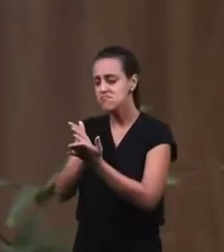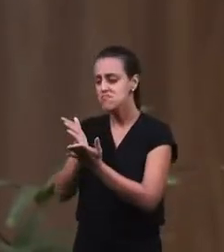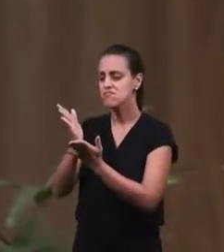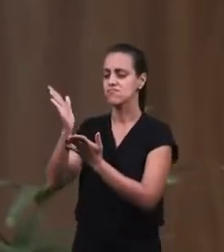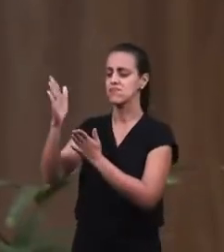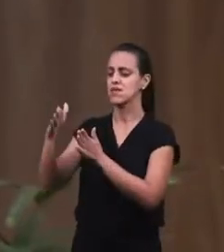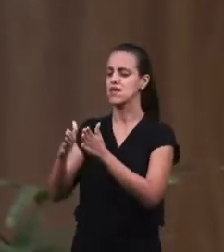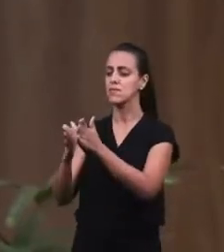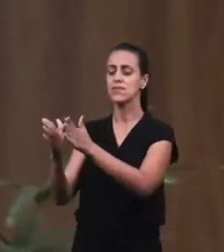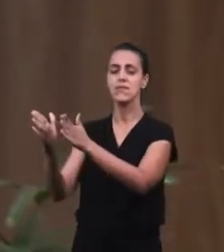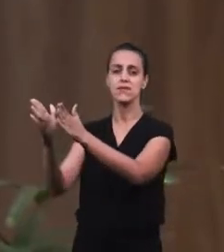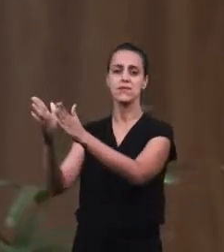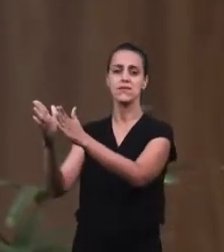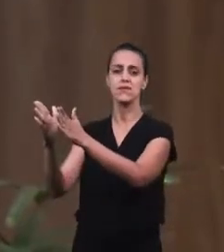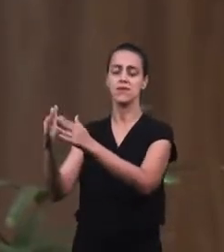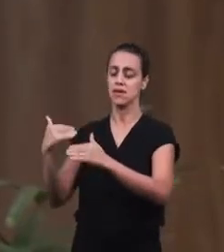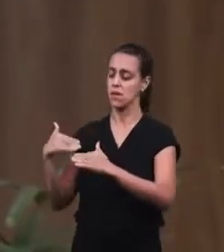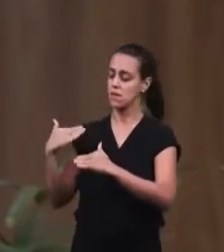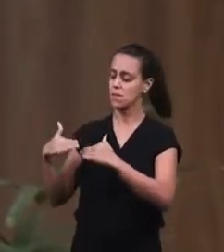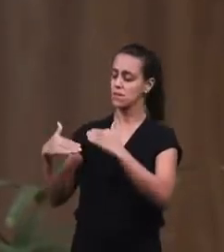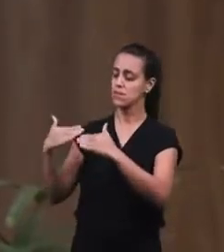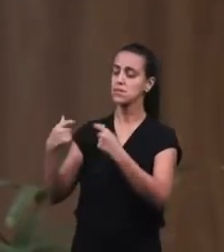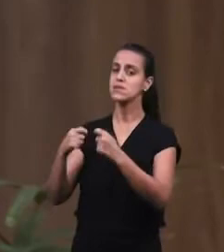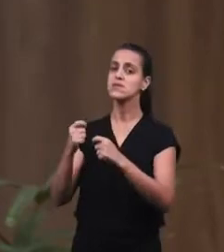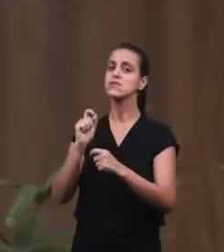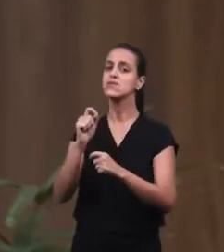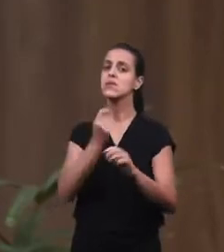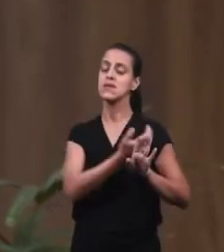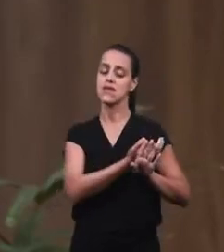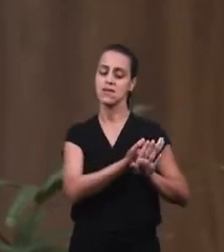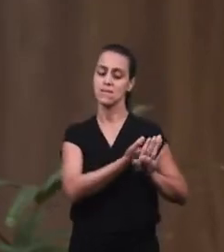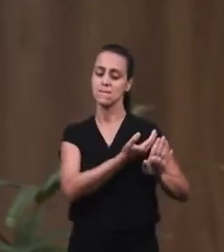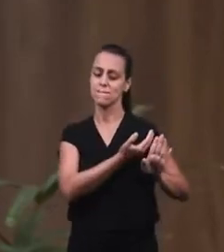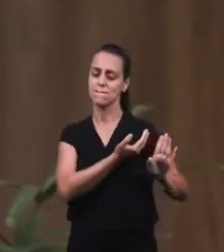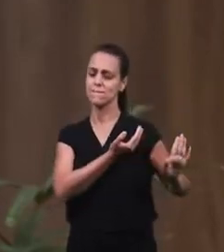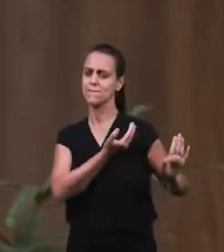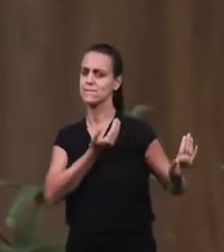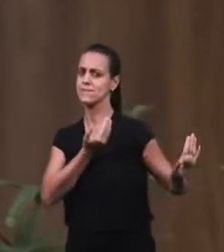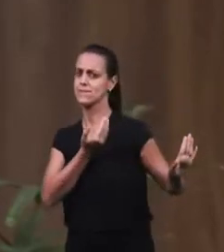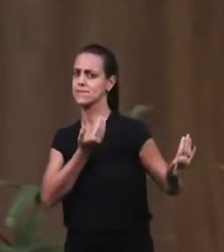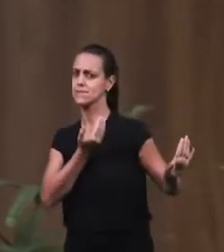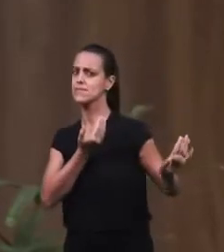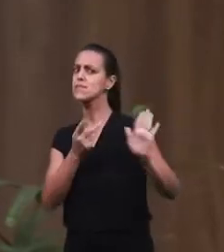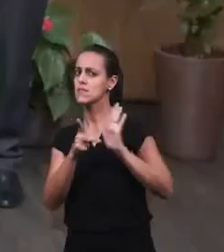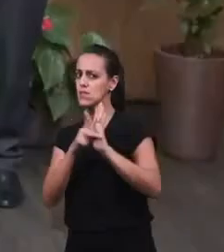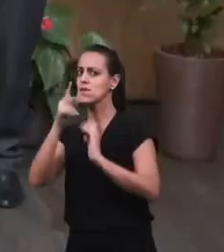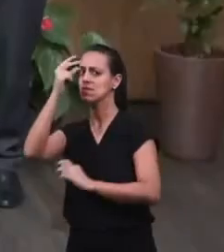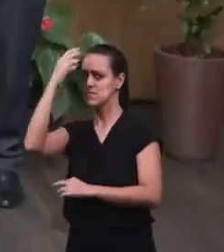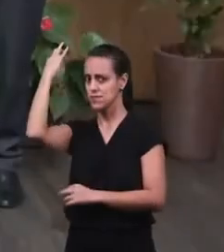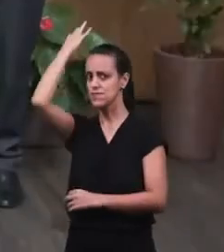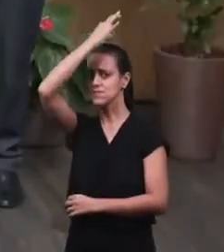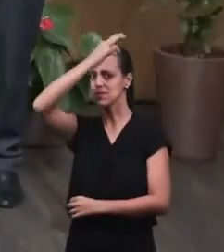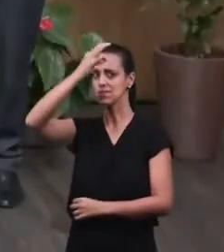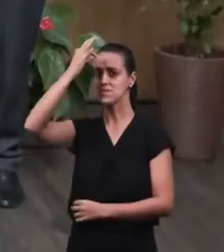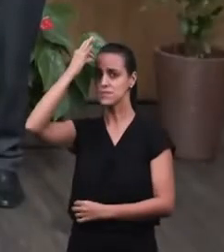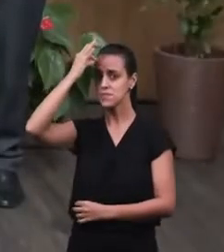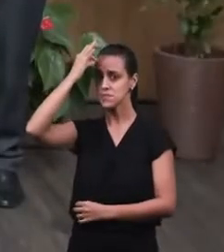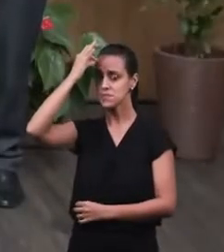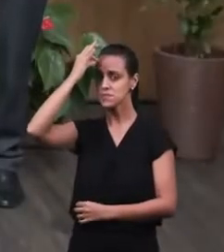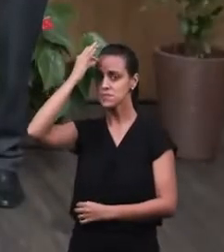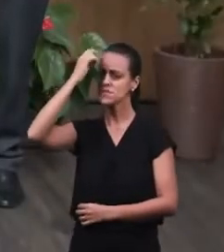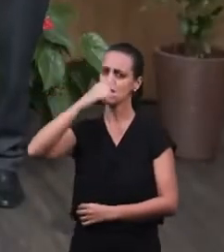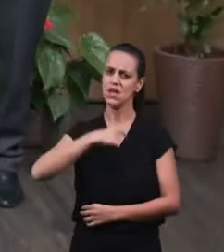And this process should be done in sanctification, sanctification of the Holy Spirit. And as I said,